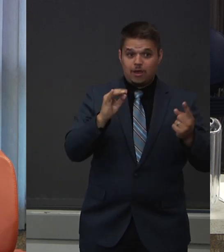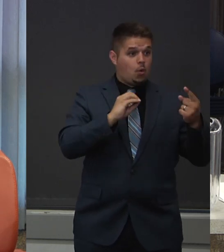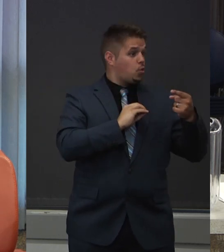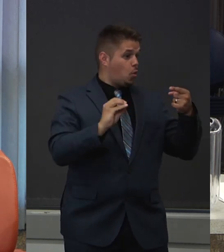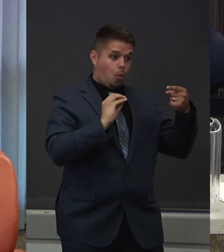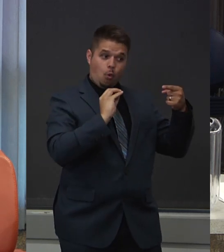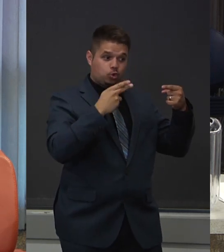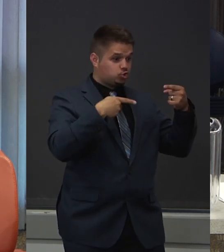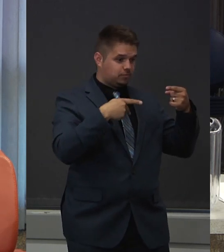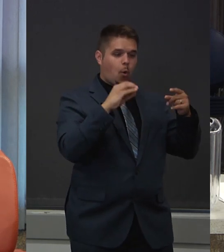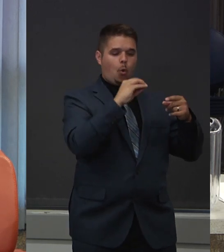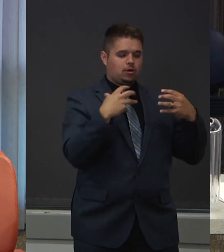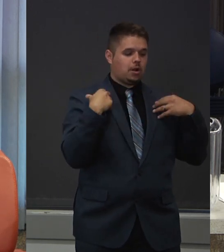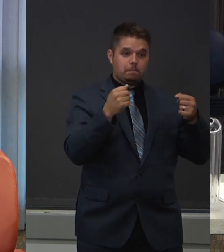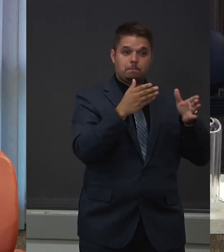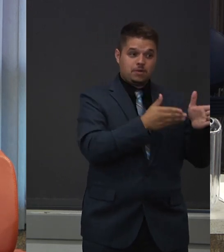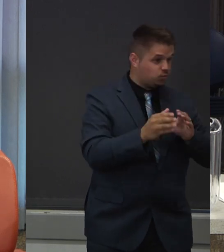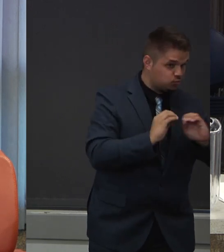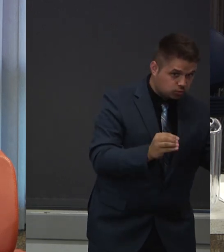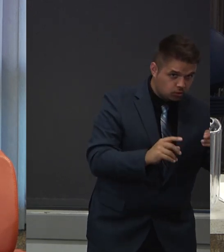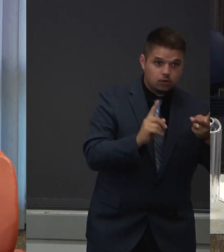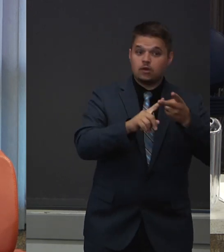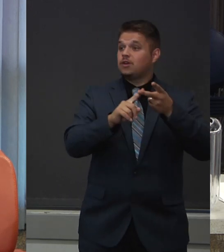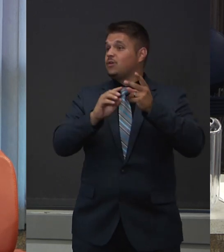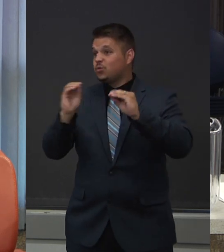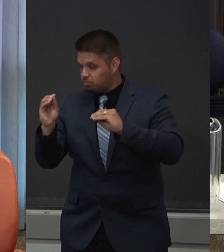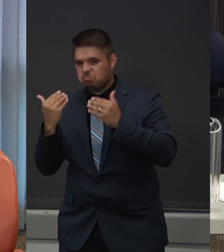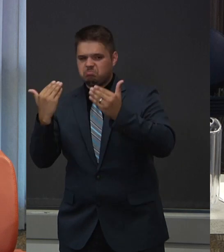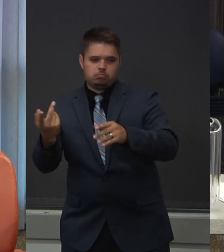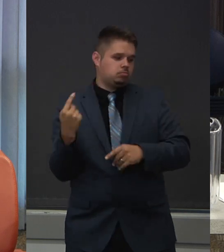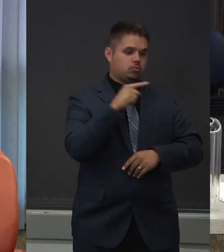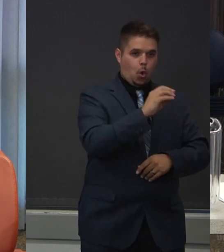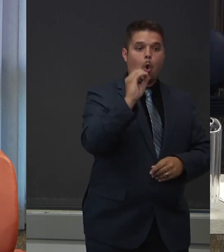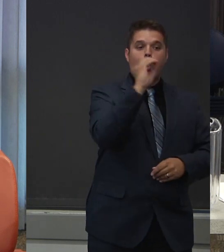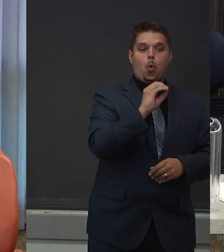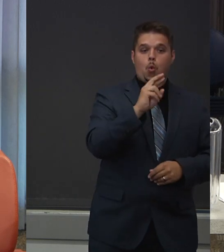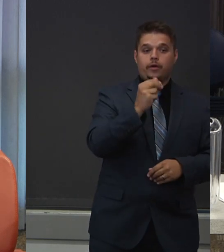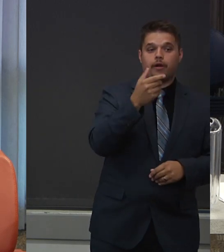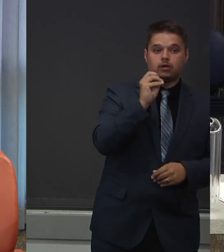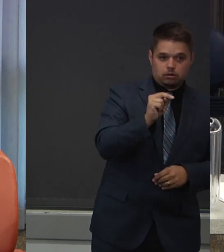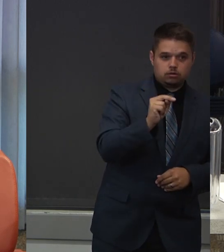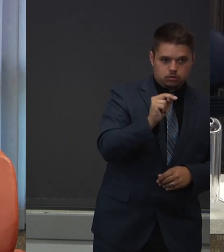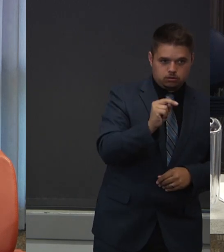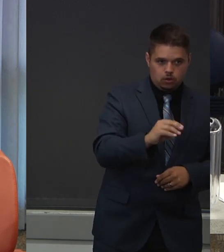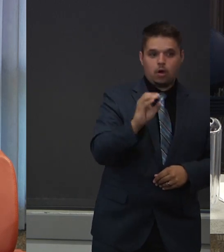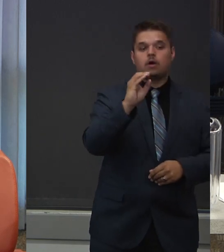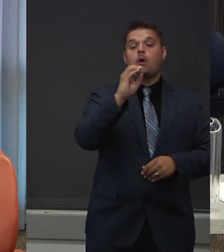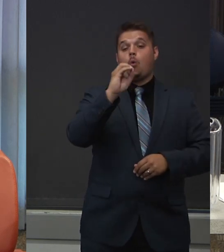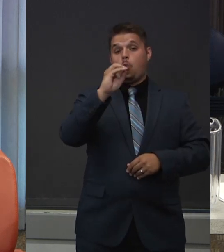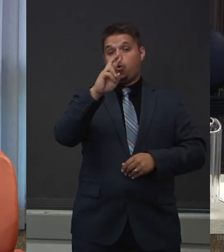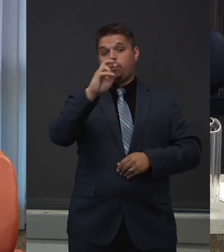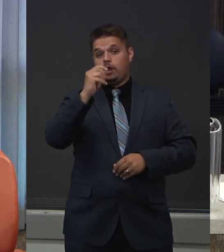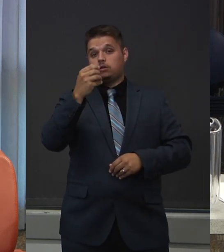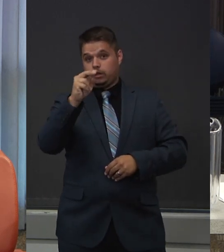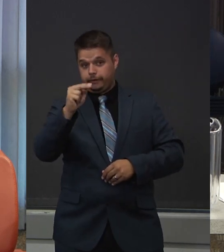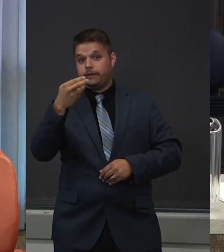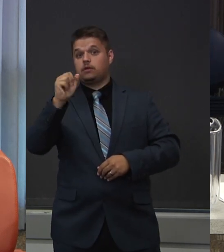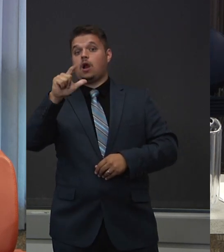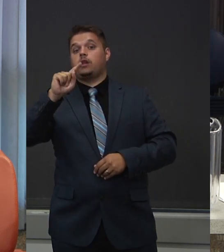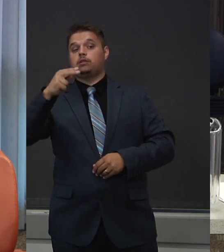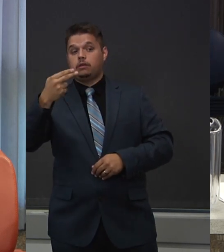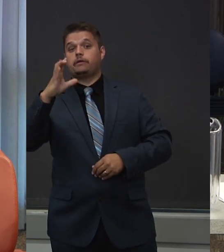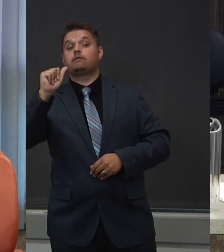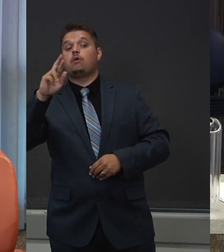oregonhealthcare.gov slash get help for assistance. Now, before we start with your